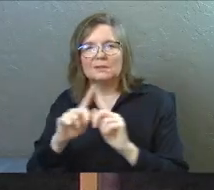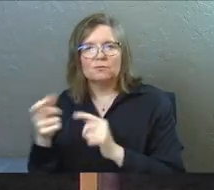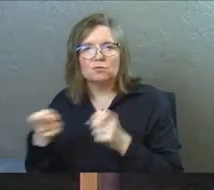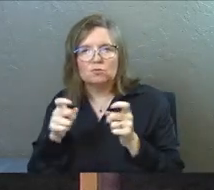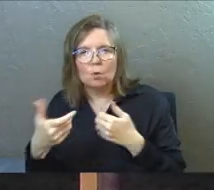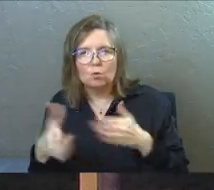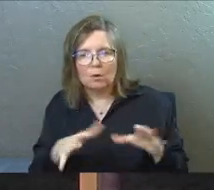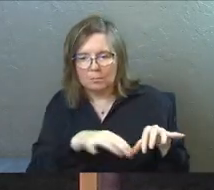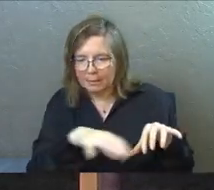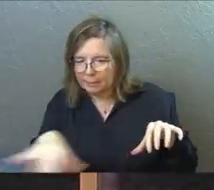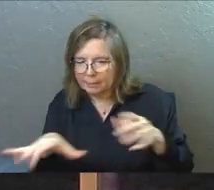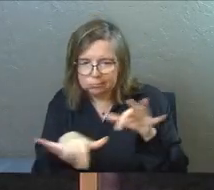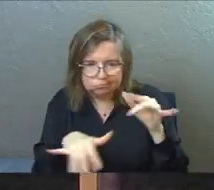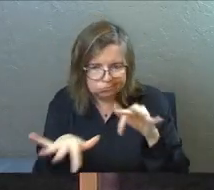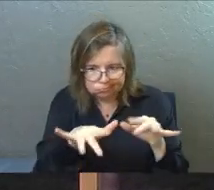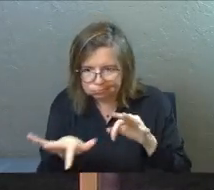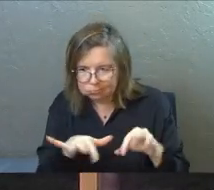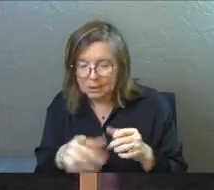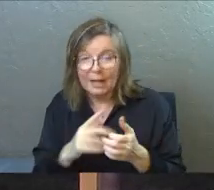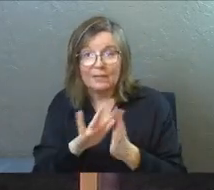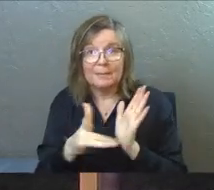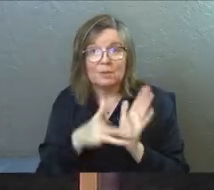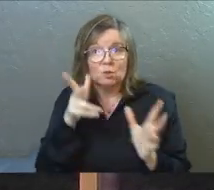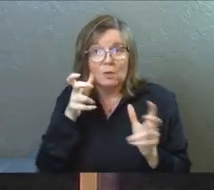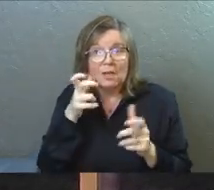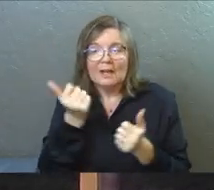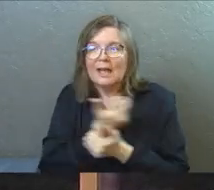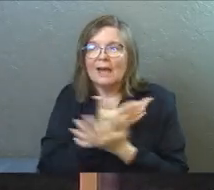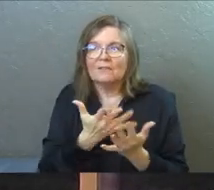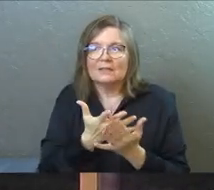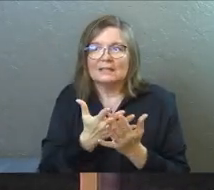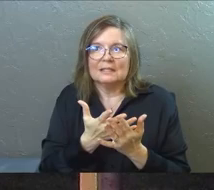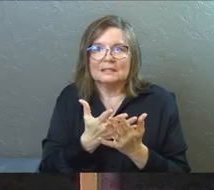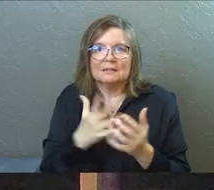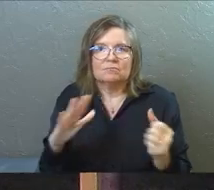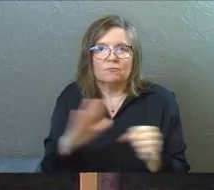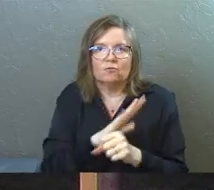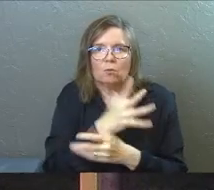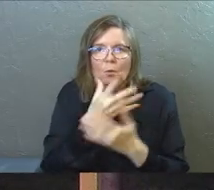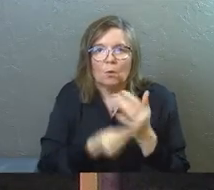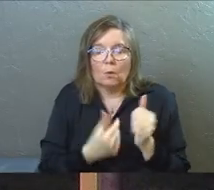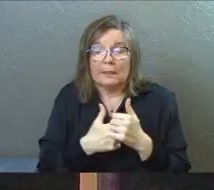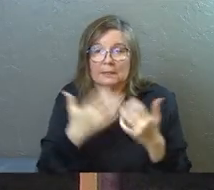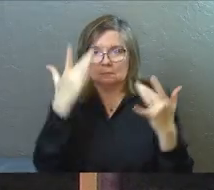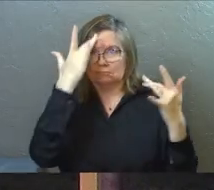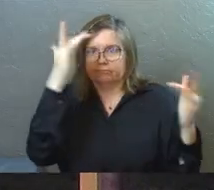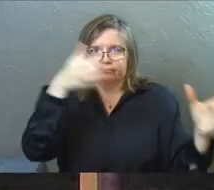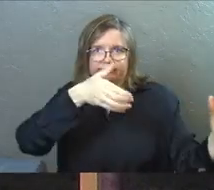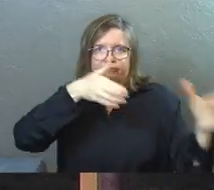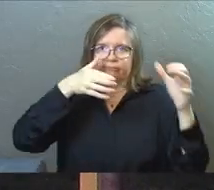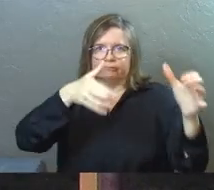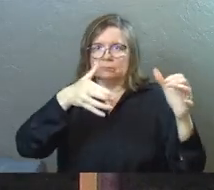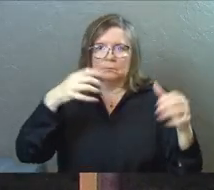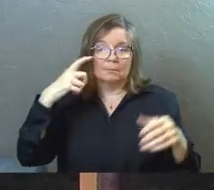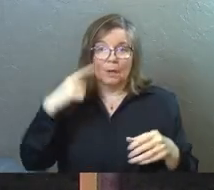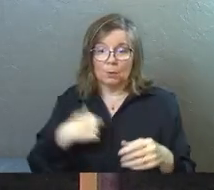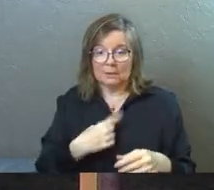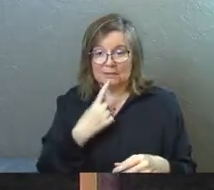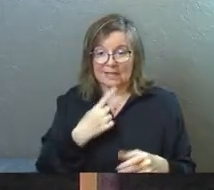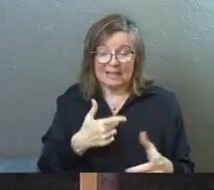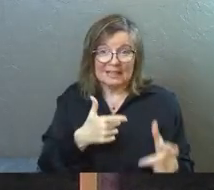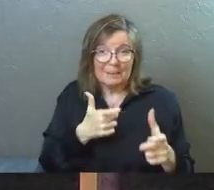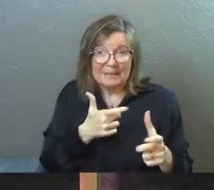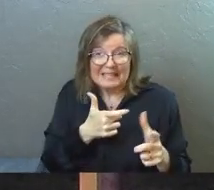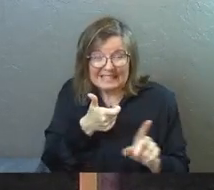different things that they're doing. And in the midst of it, you just hear things. Everything is saturated with these brilliant minds who are saying, the